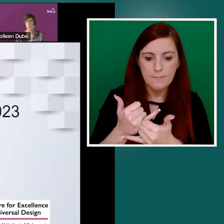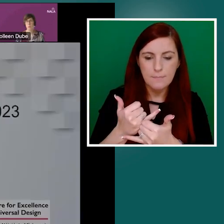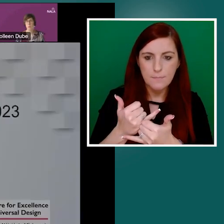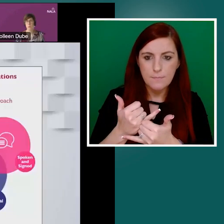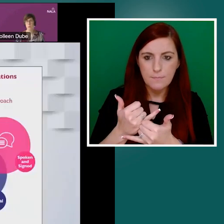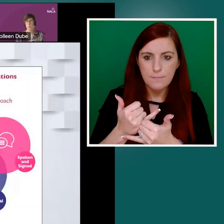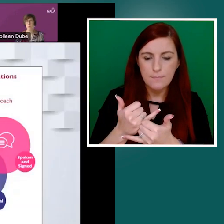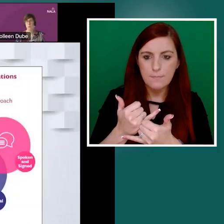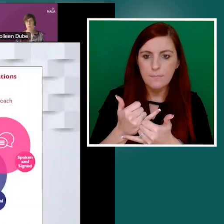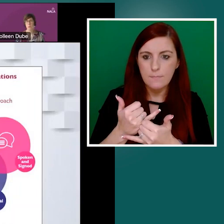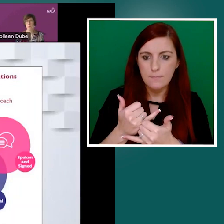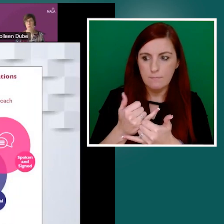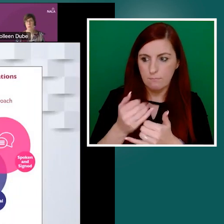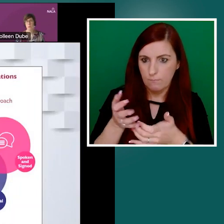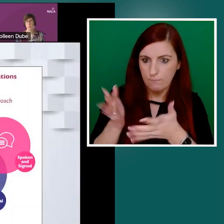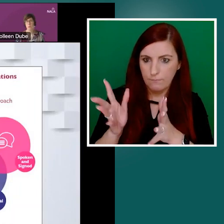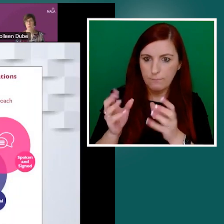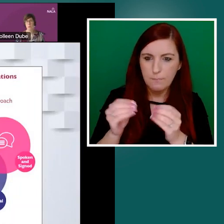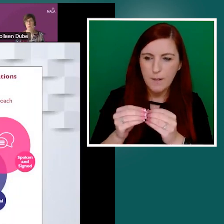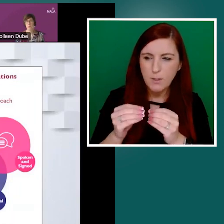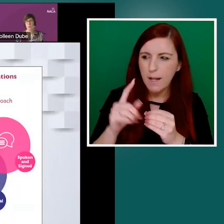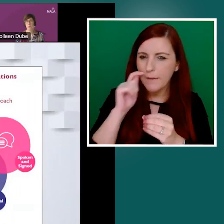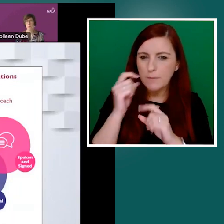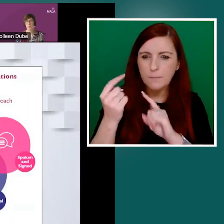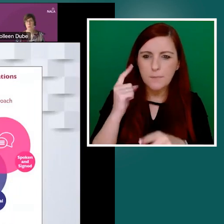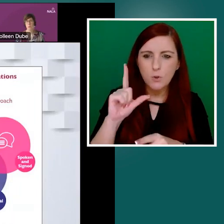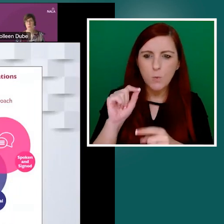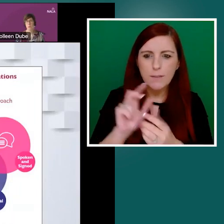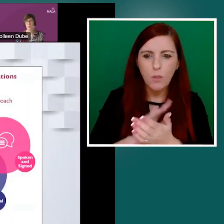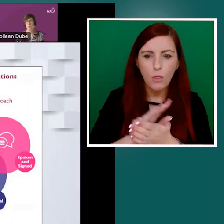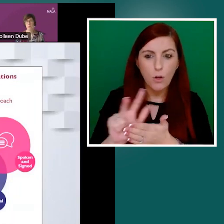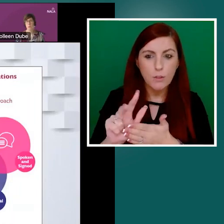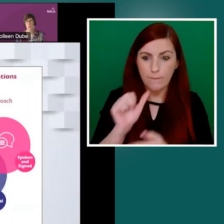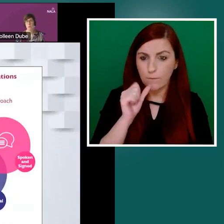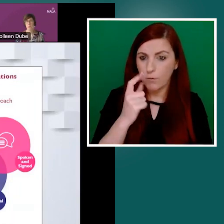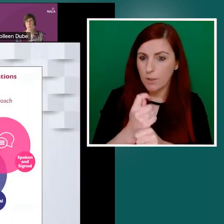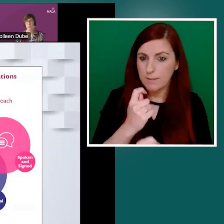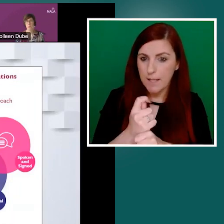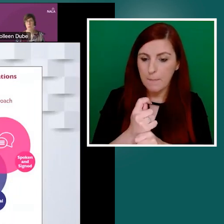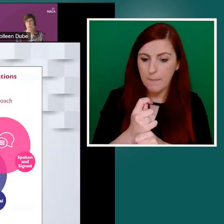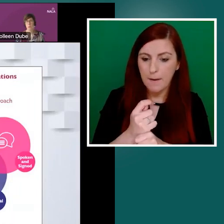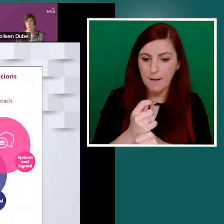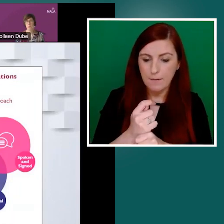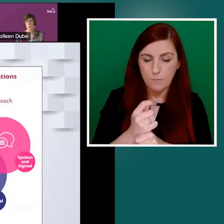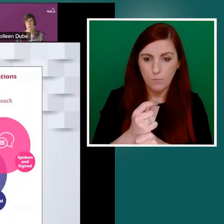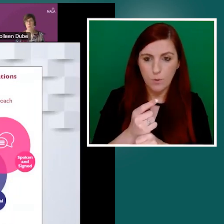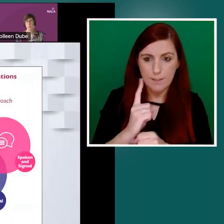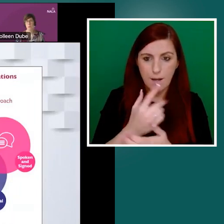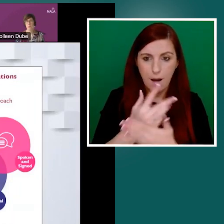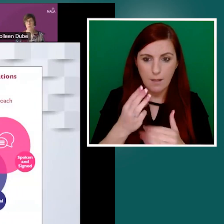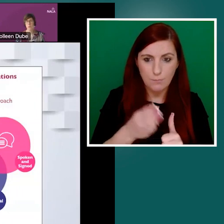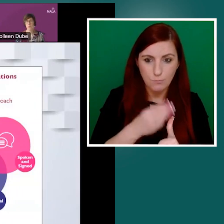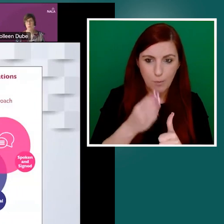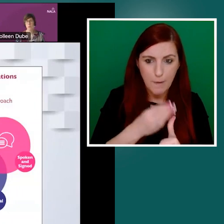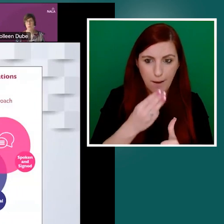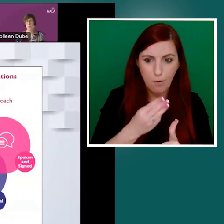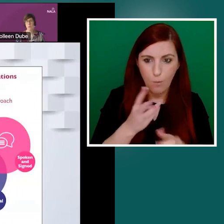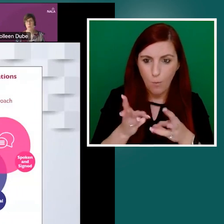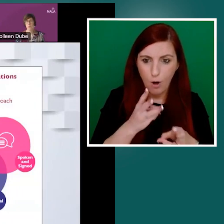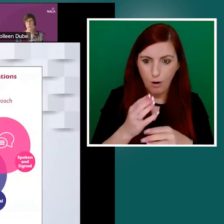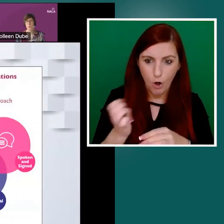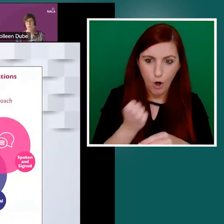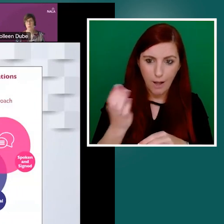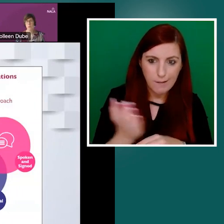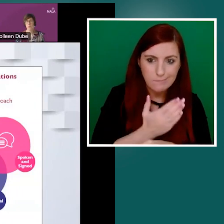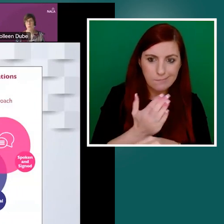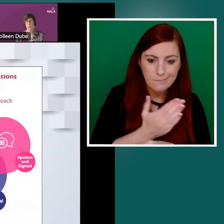doing early work then and with energy sector, tourism sector, and we had